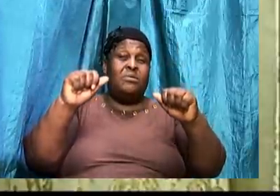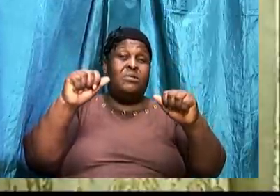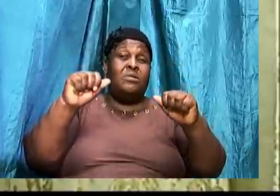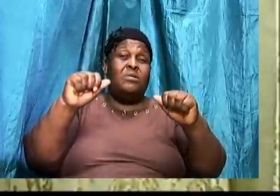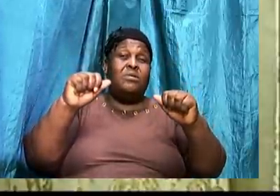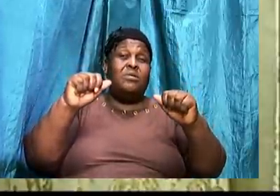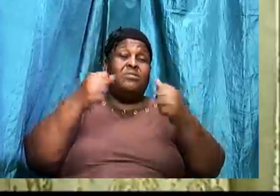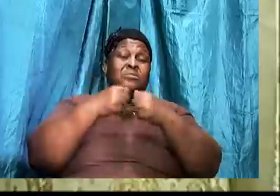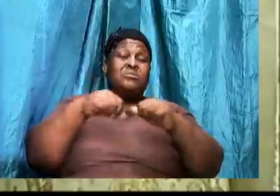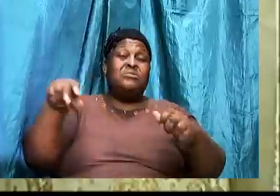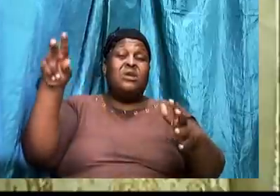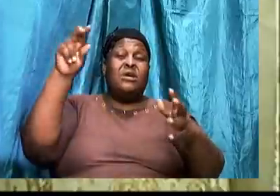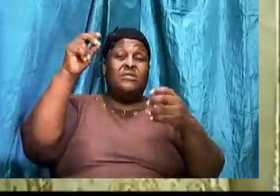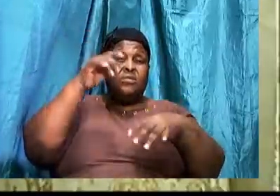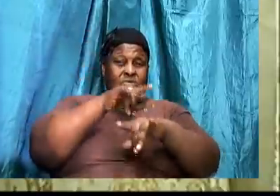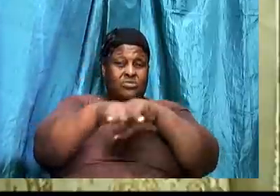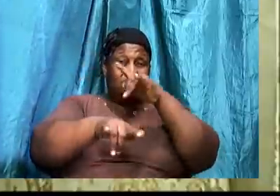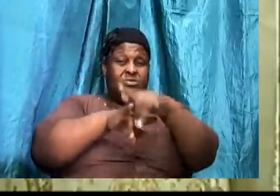Of the devil.